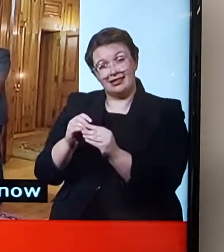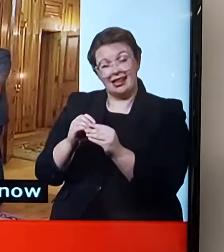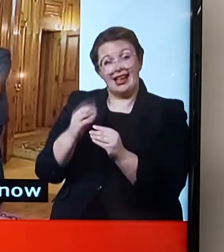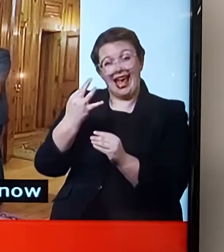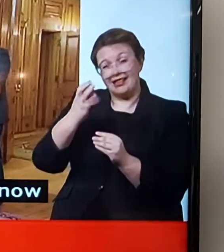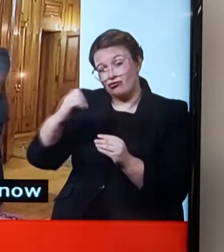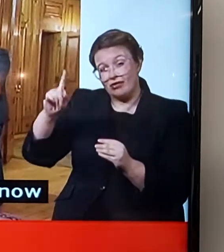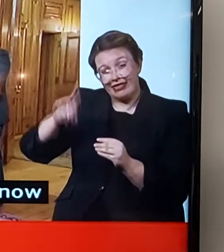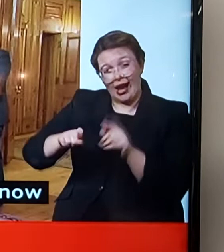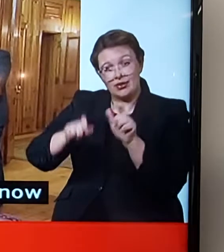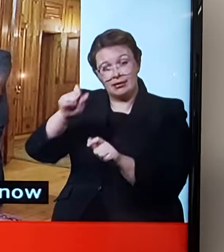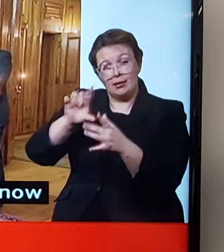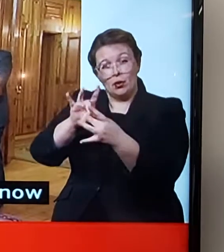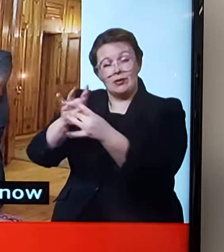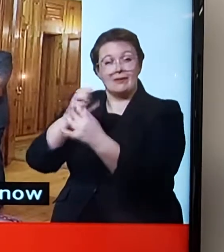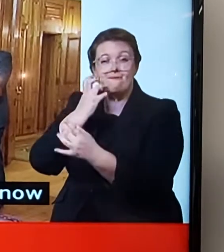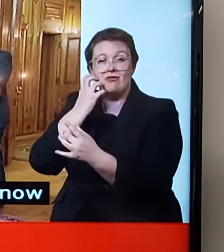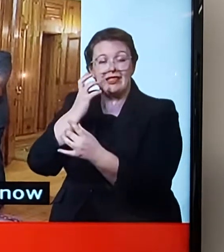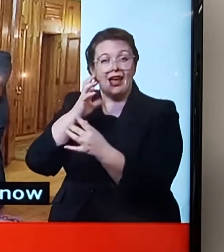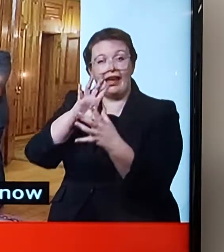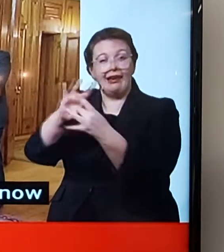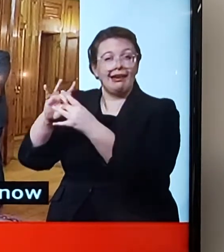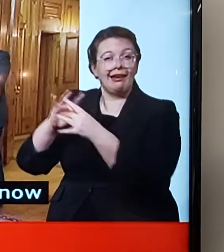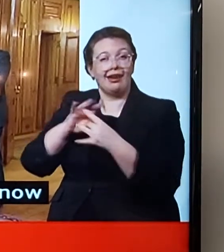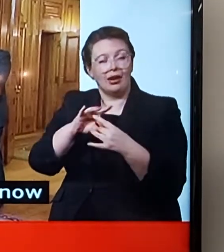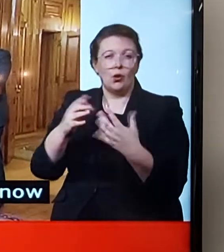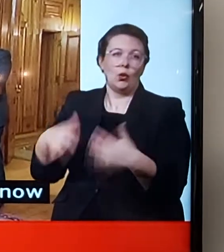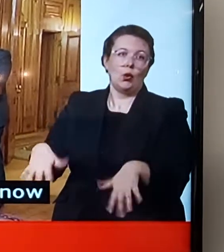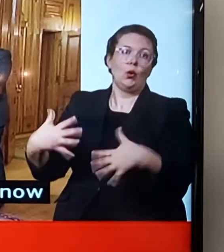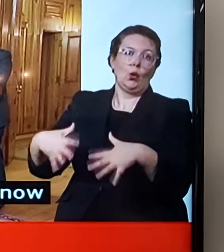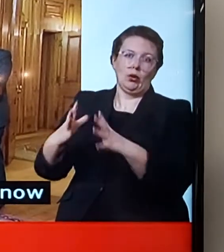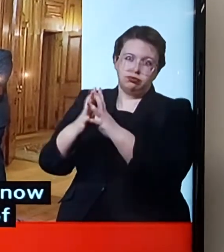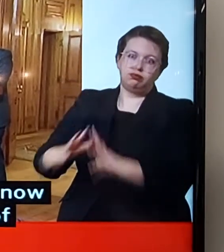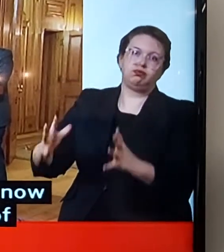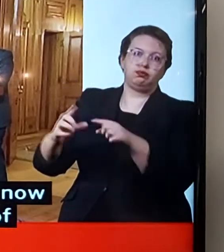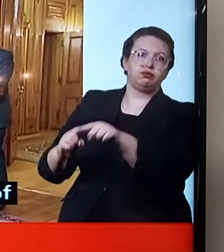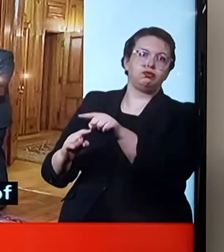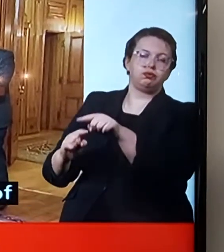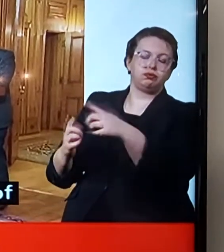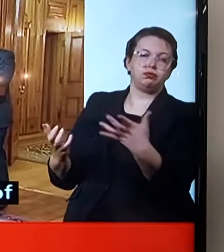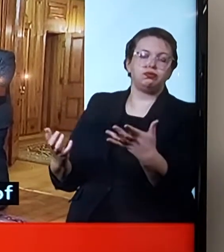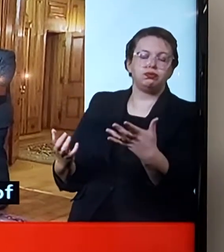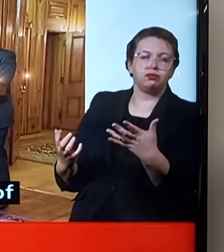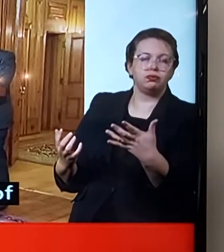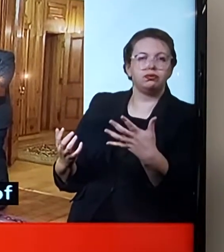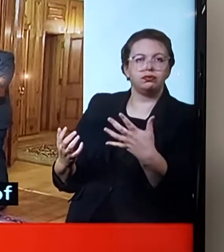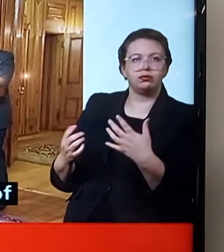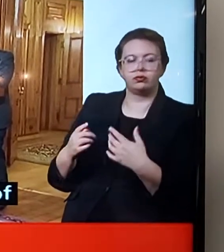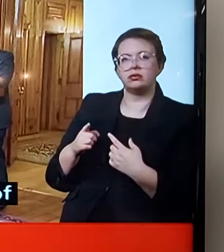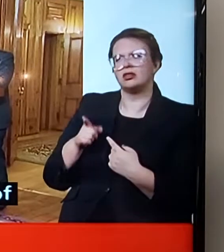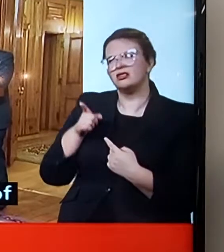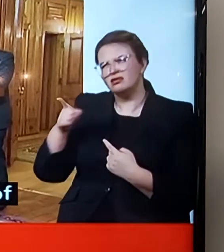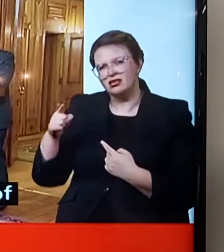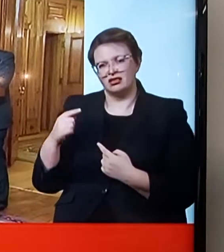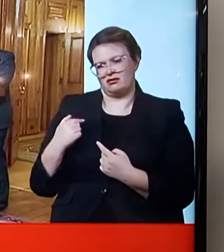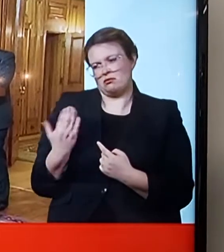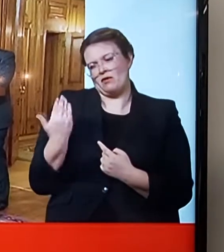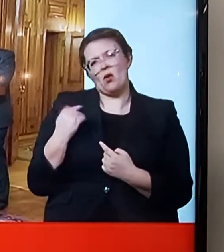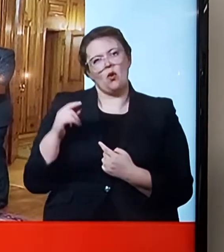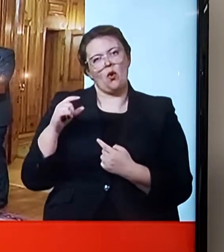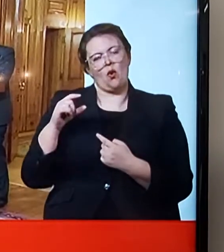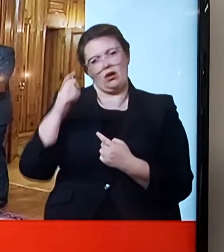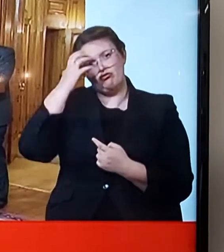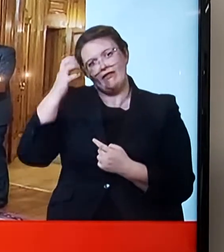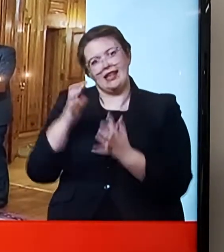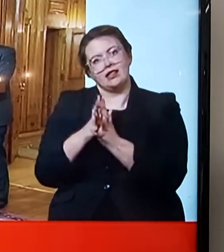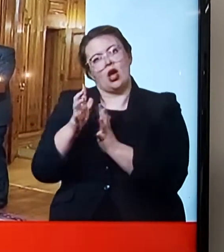absolutely colossal. If you listen to some of the points that Chris and I were making earlier on